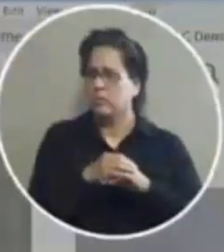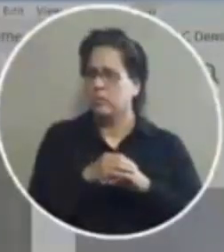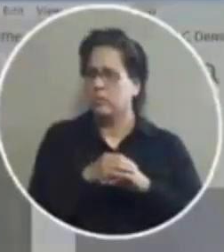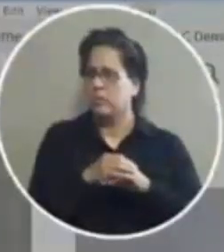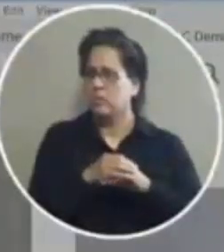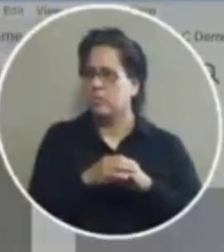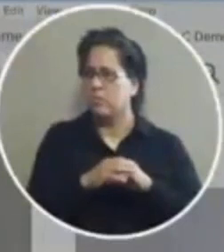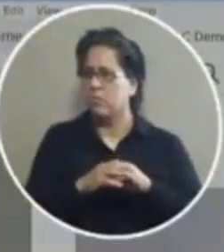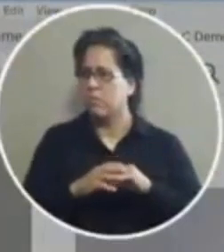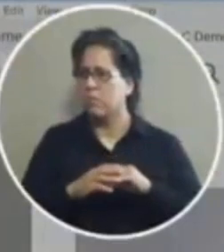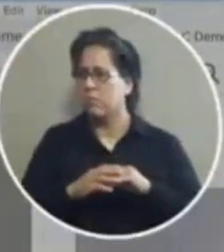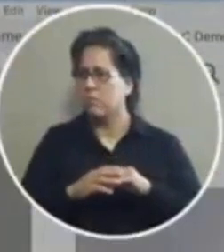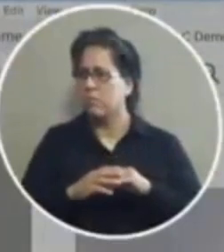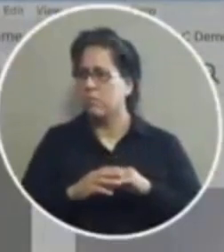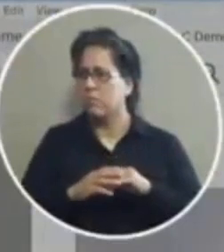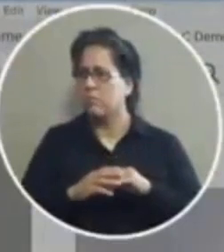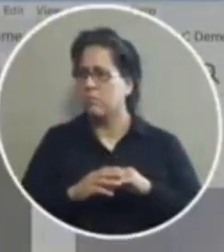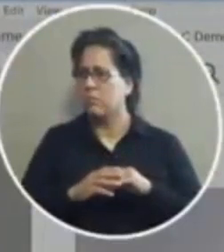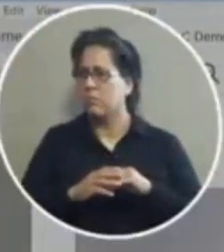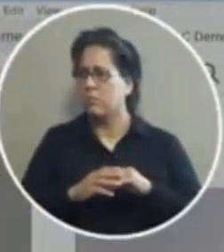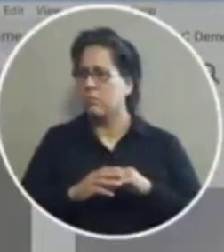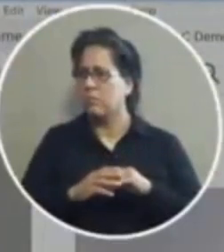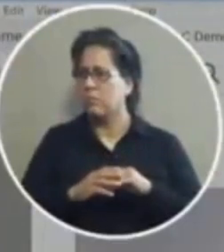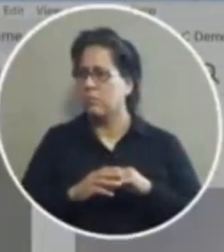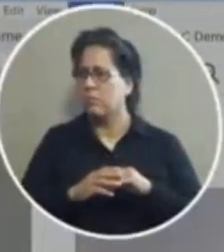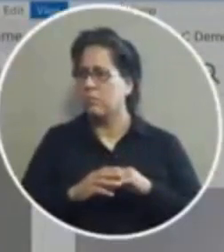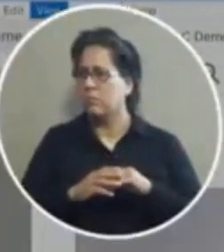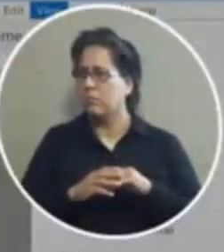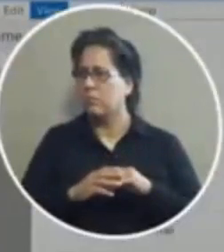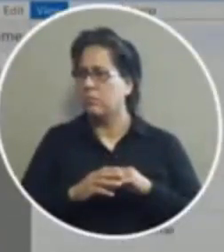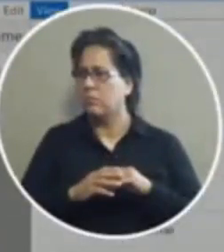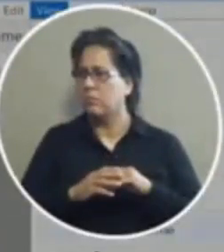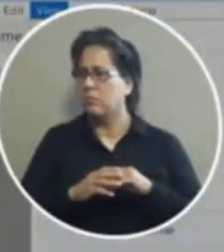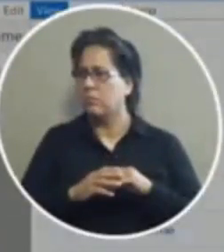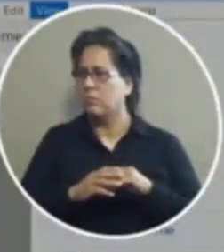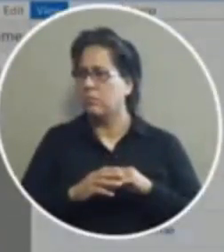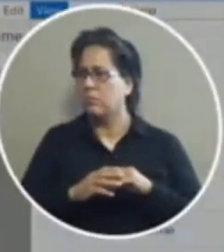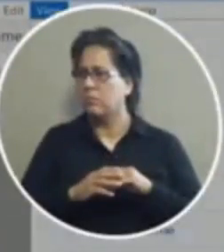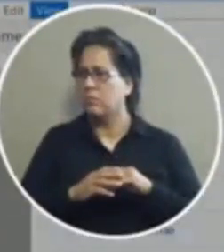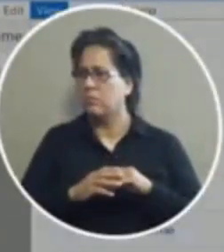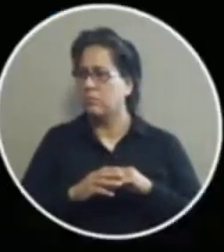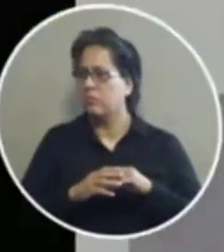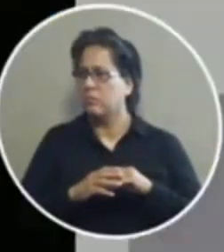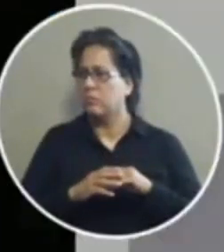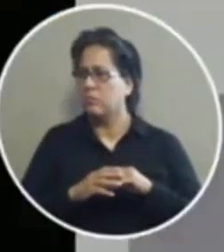i don't see anything either but i want to tell representative rivera hello okay can you see it now